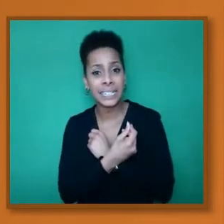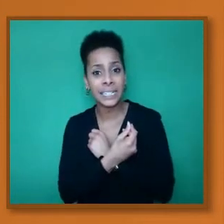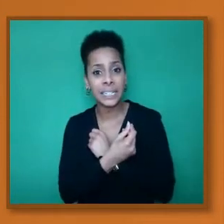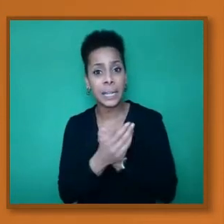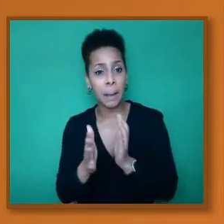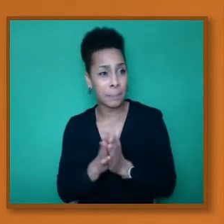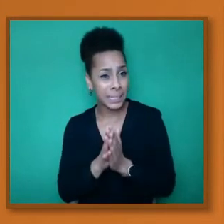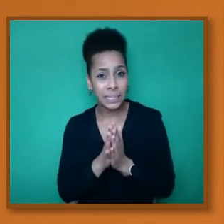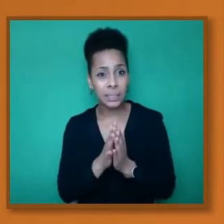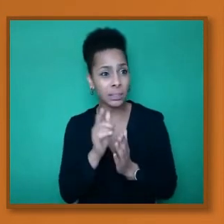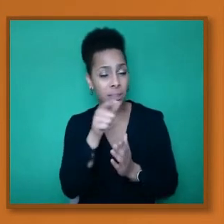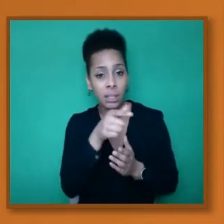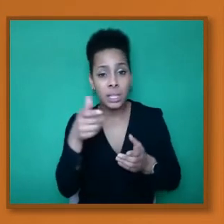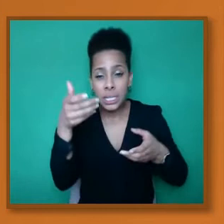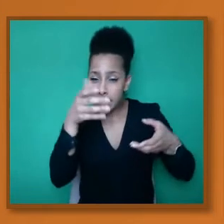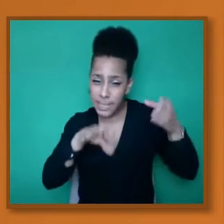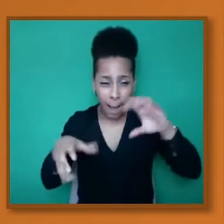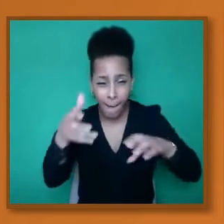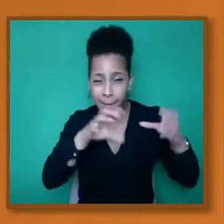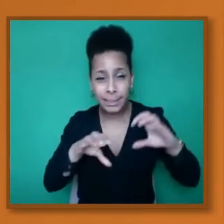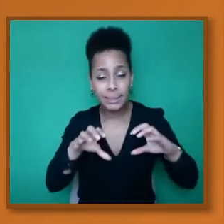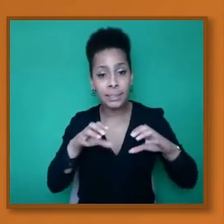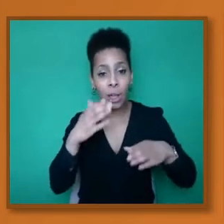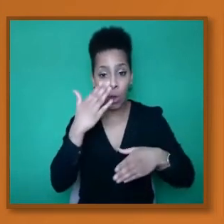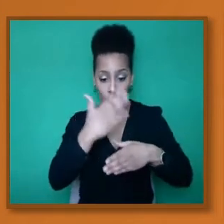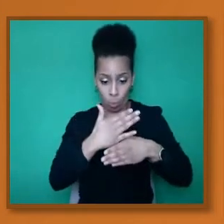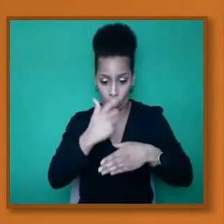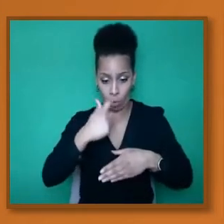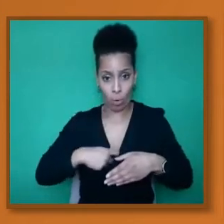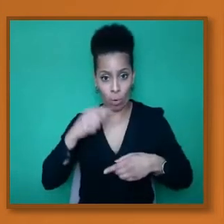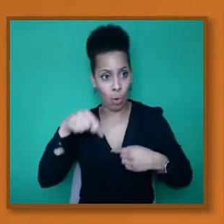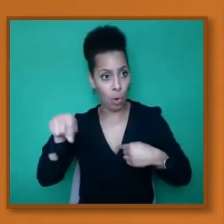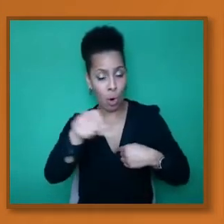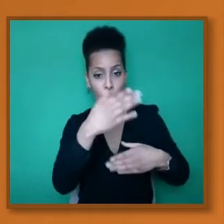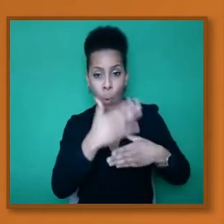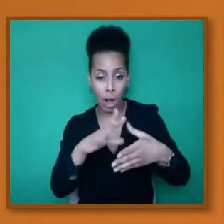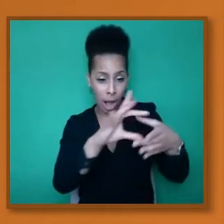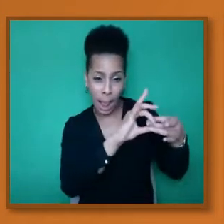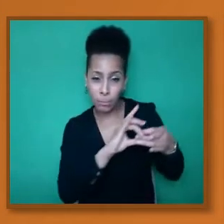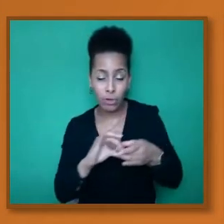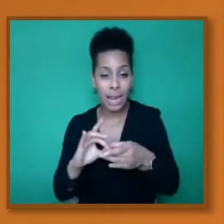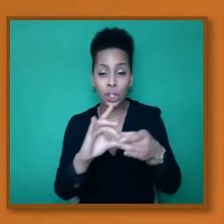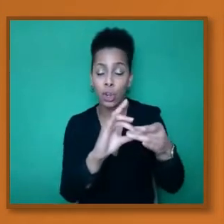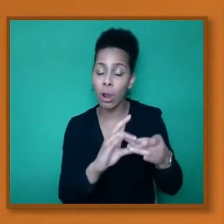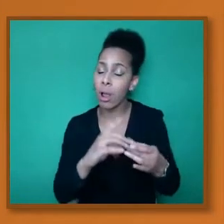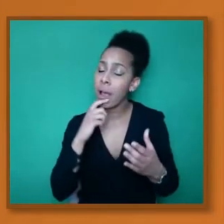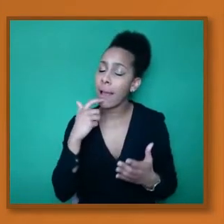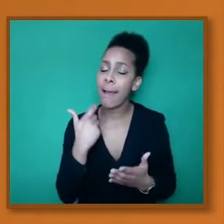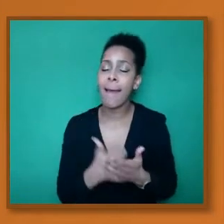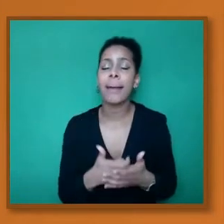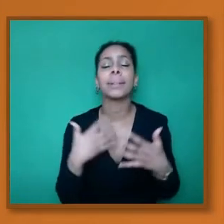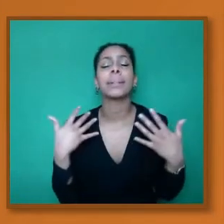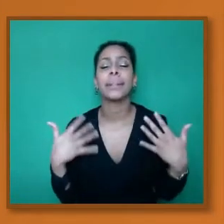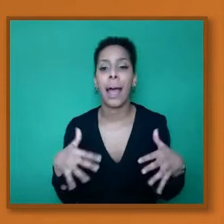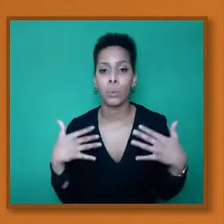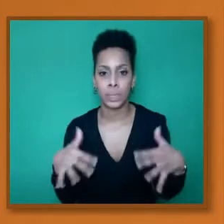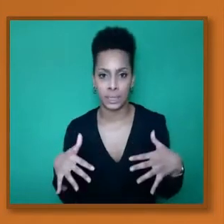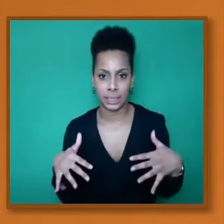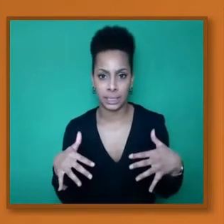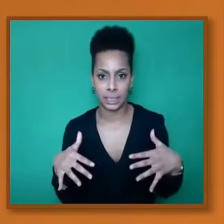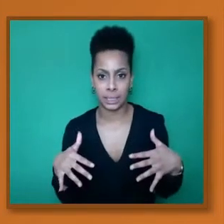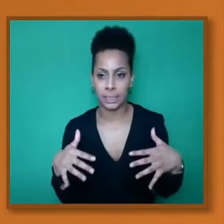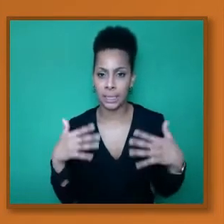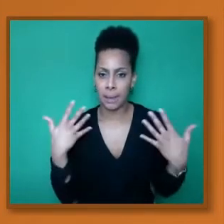collaboration within the science was astounding. The amount of information which was published and